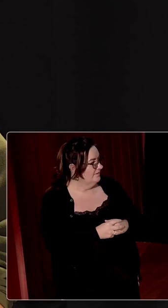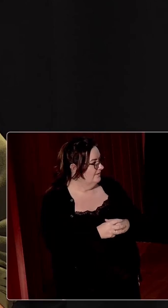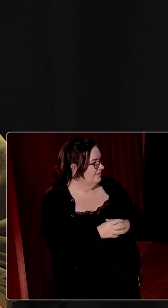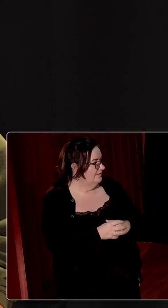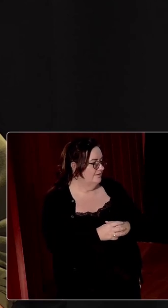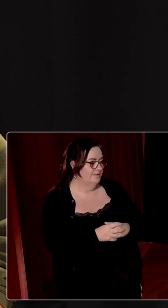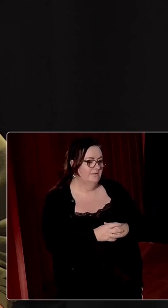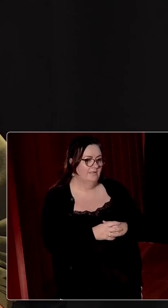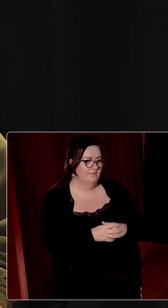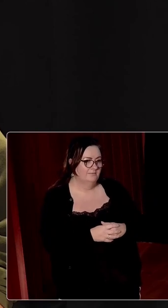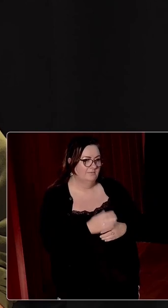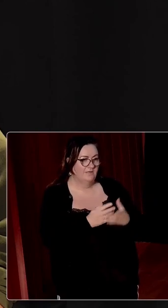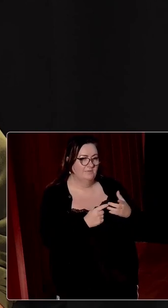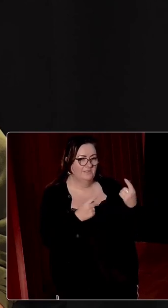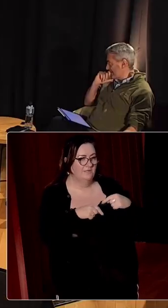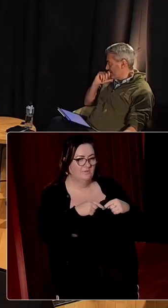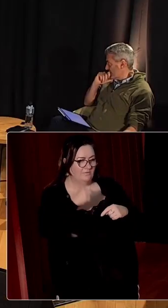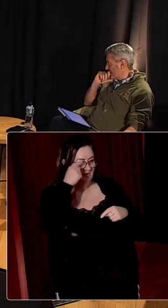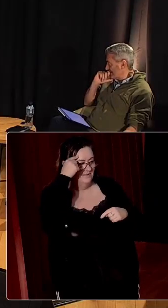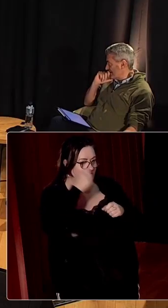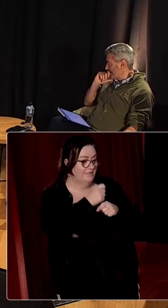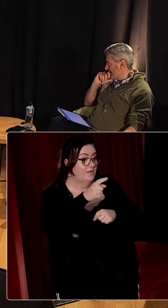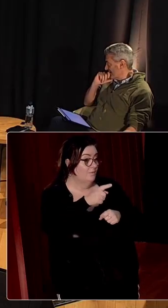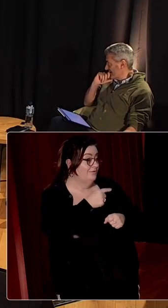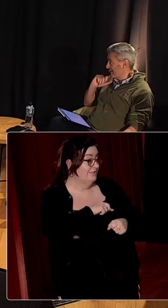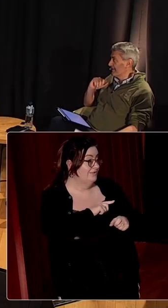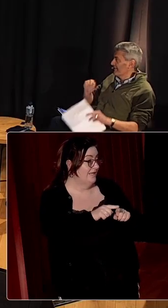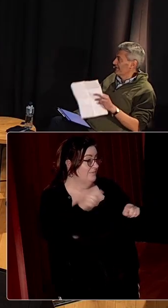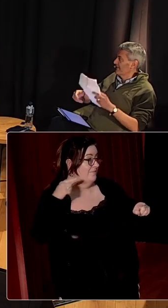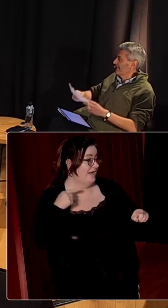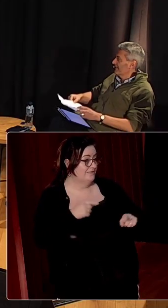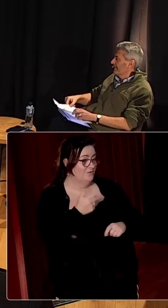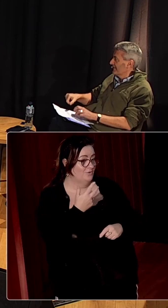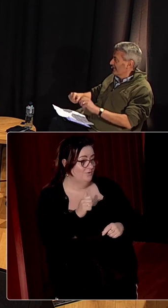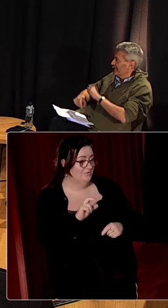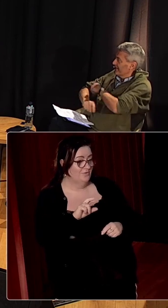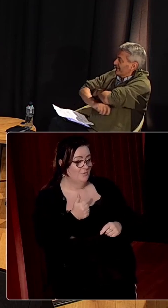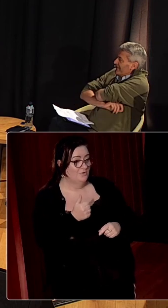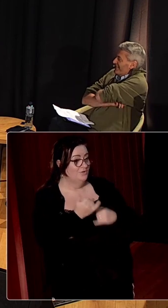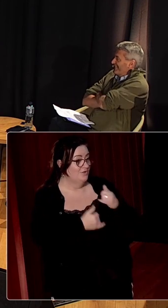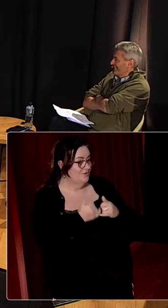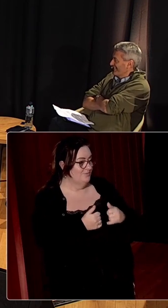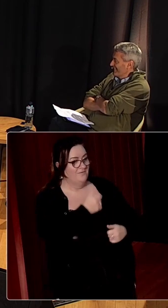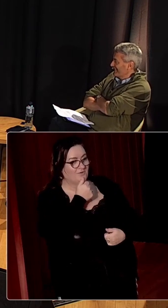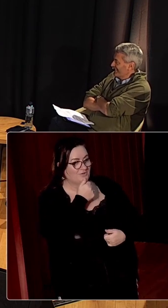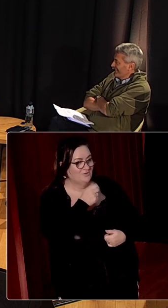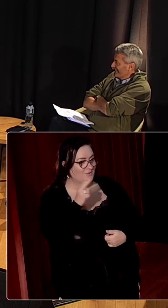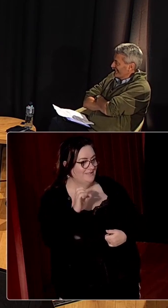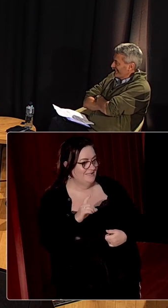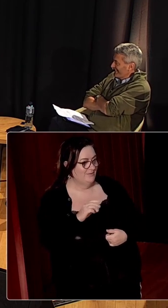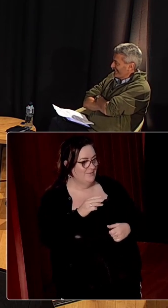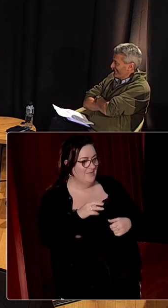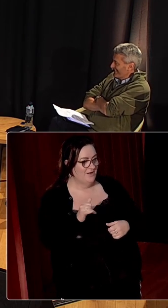sufficient cognizance of that. Well, you're taking me back to 31 years to one of my first tutorials in UCD with Mary